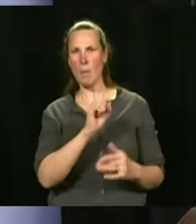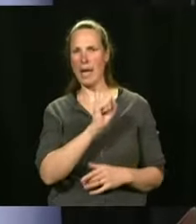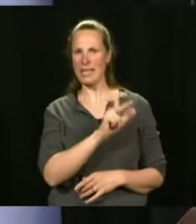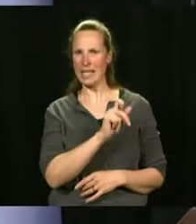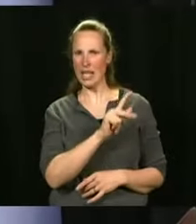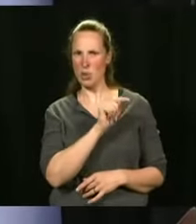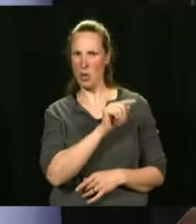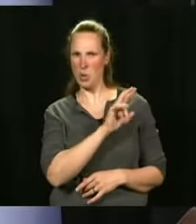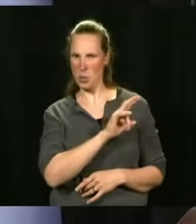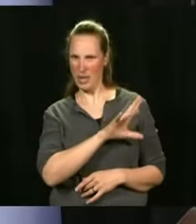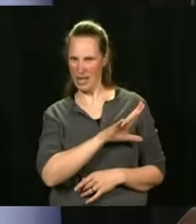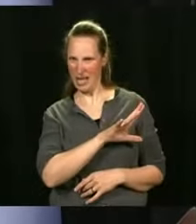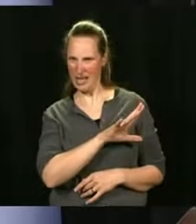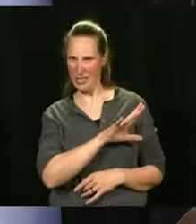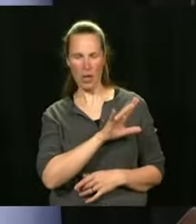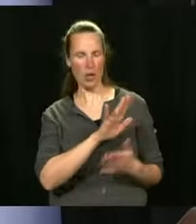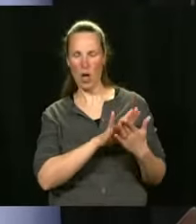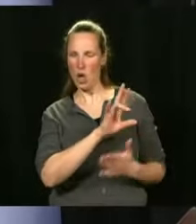75%, then we forget everything.